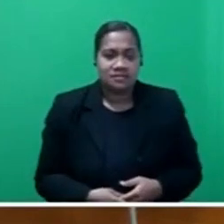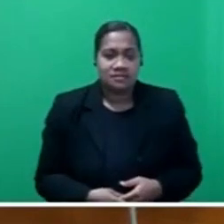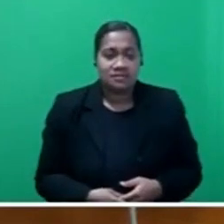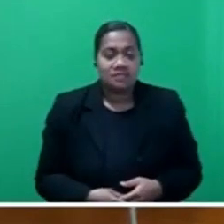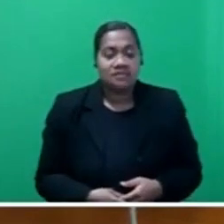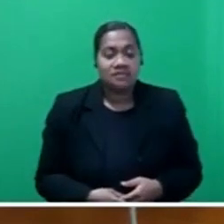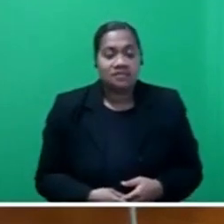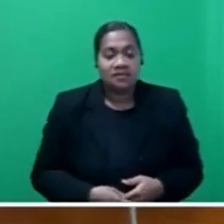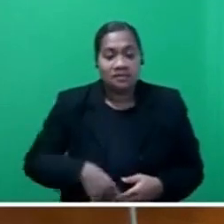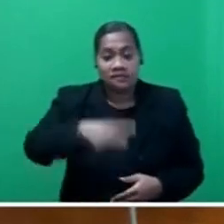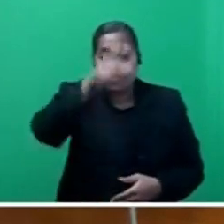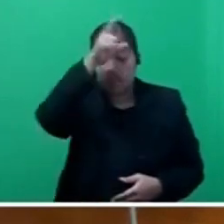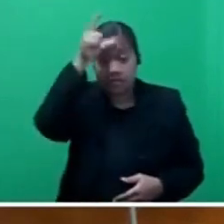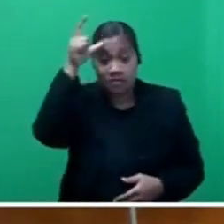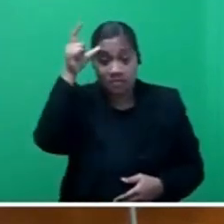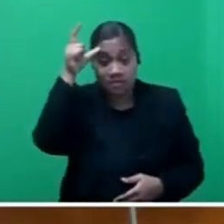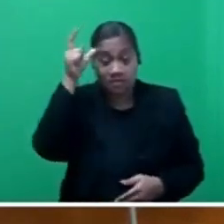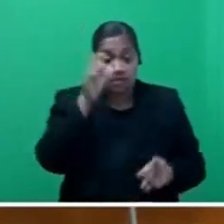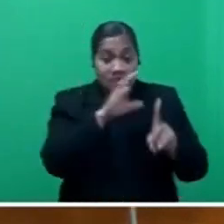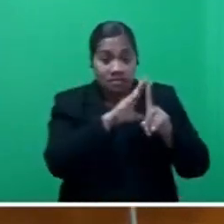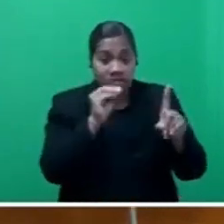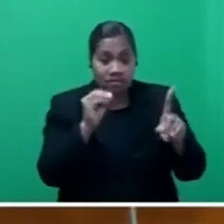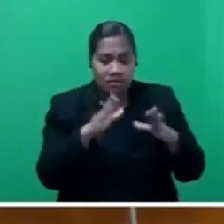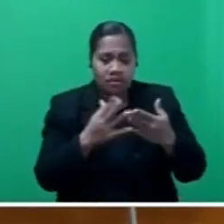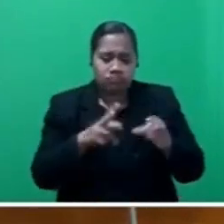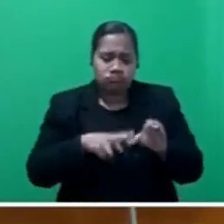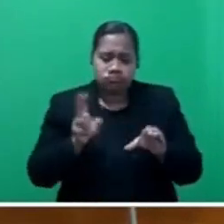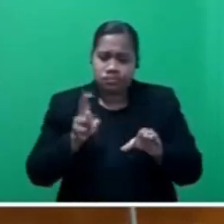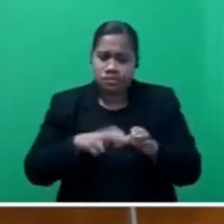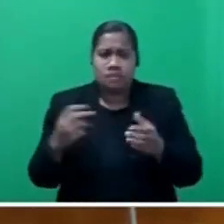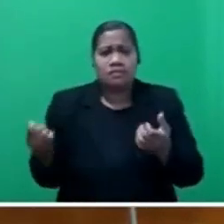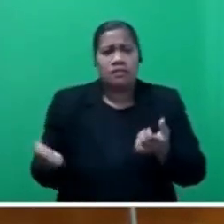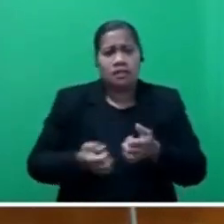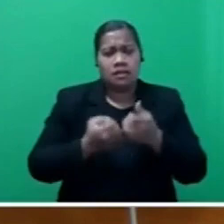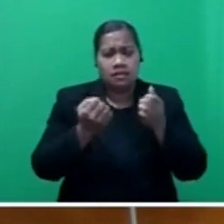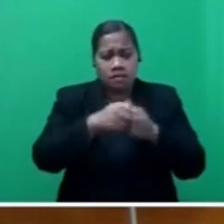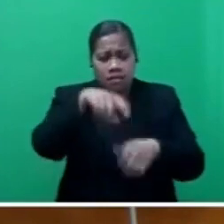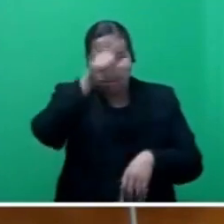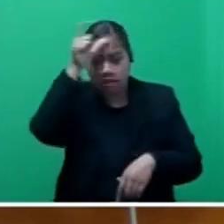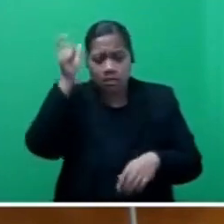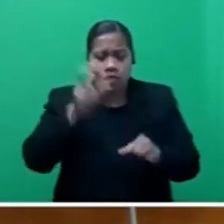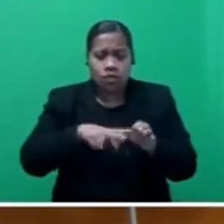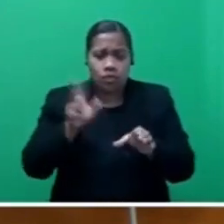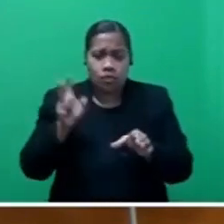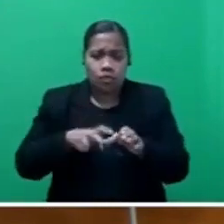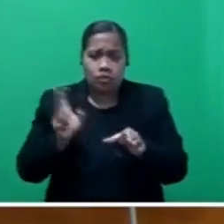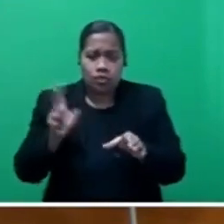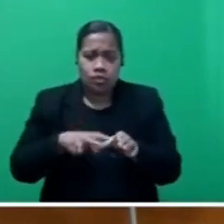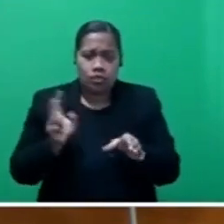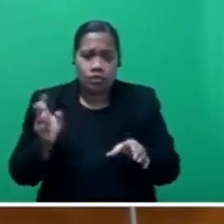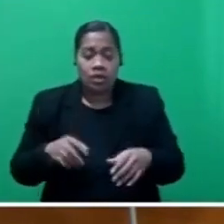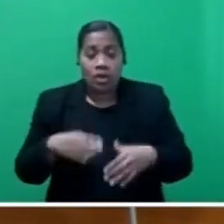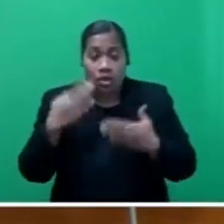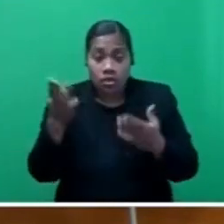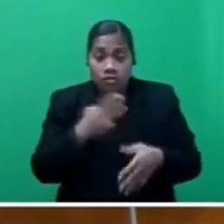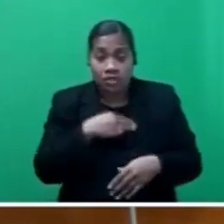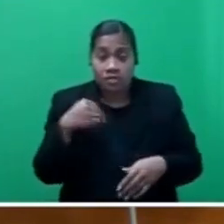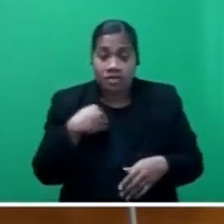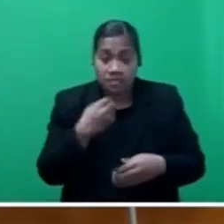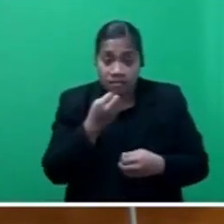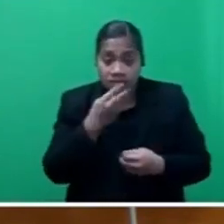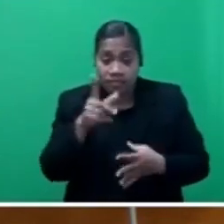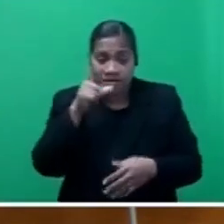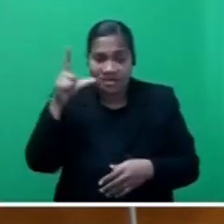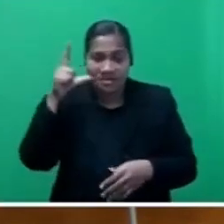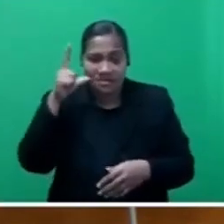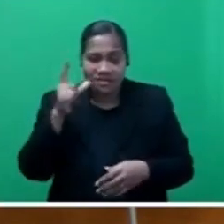Nurses, for example, have resigned in massive numbers, as acknowledged by the Honorable Minister in his speech yesterday, where